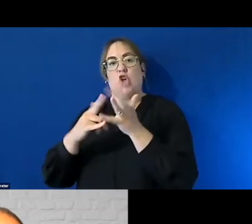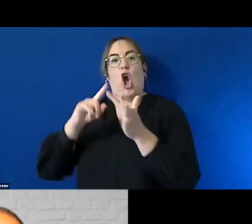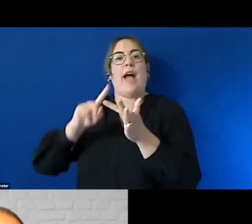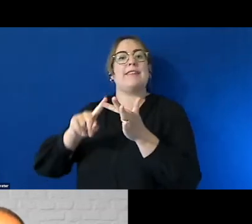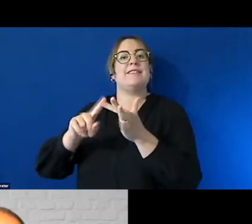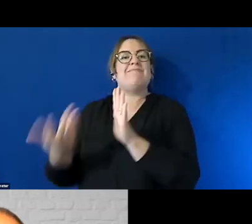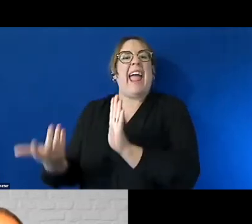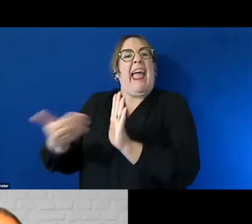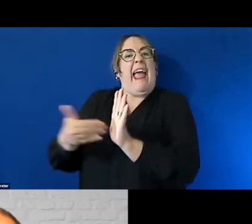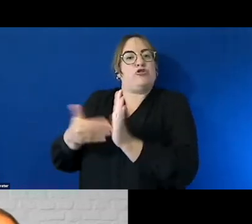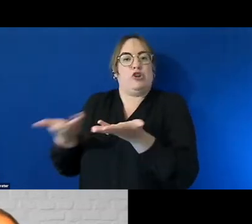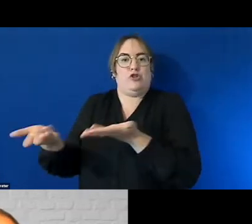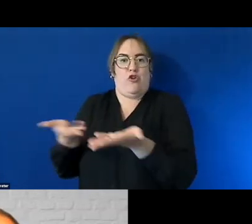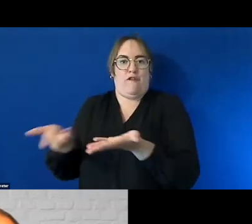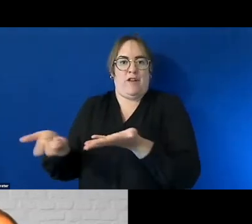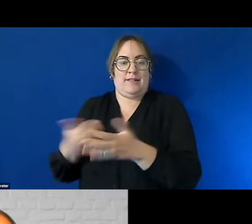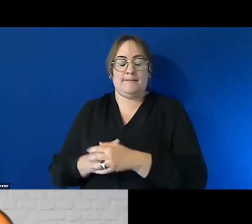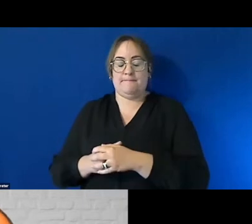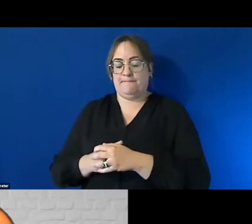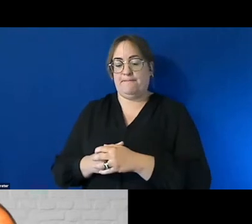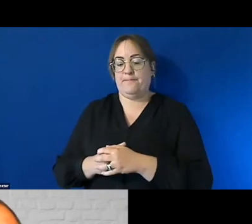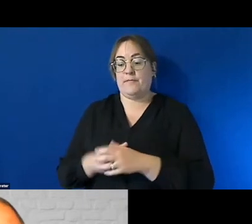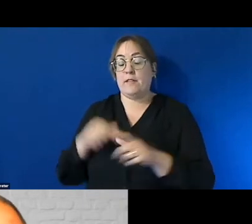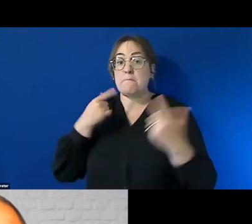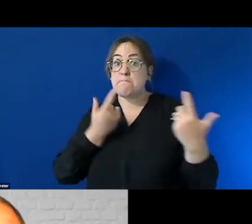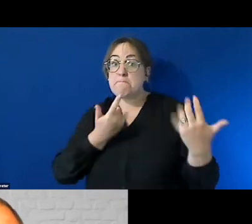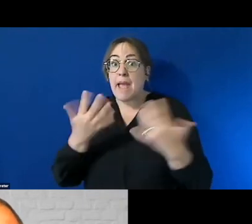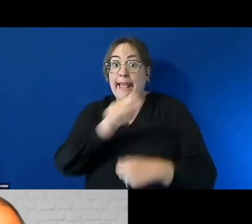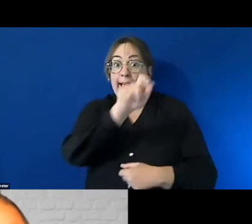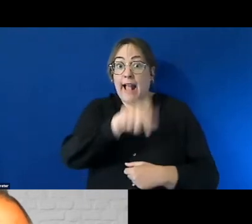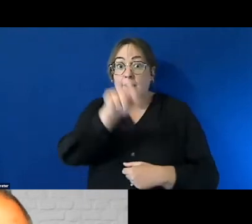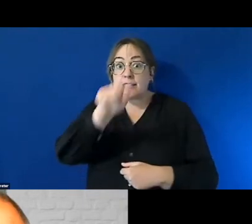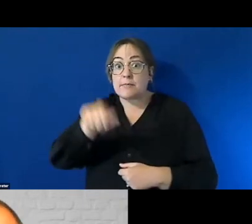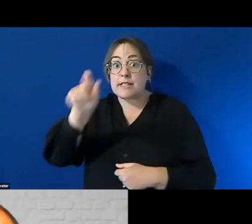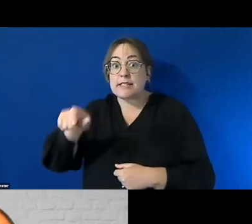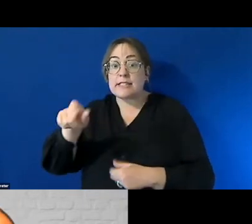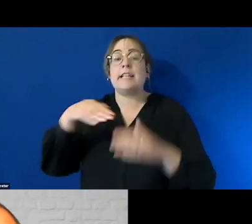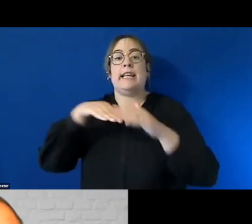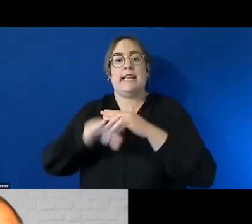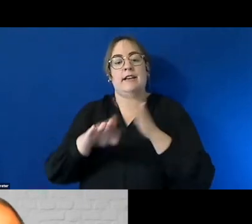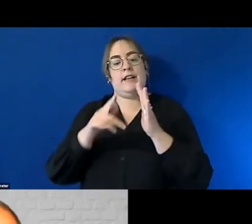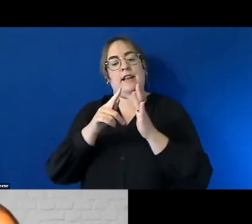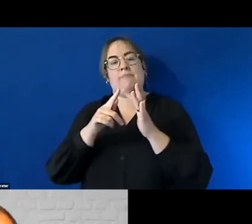the bulk of our customers at the moment uh we do quite a bit of work for the infrastructure projects and um